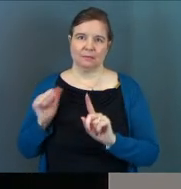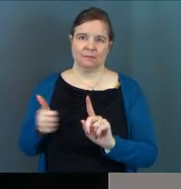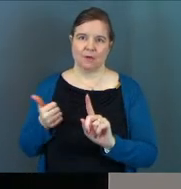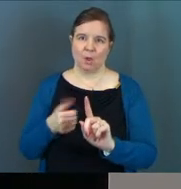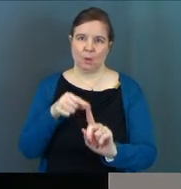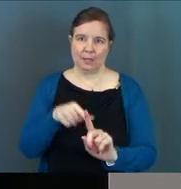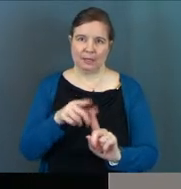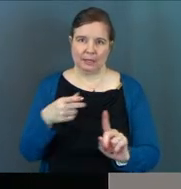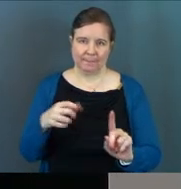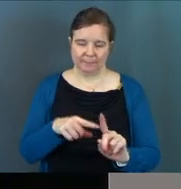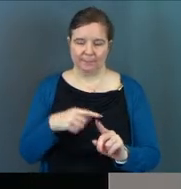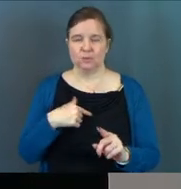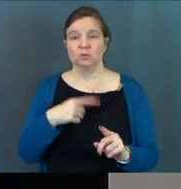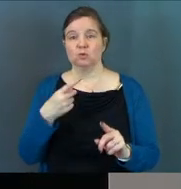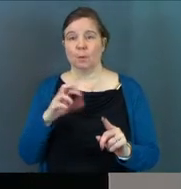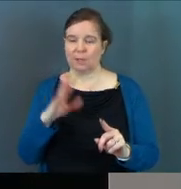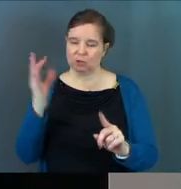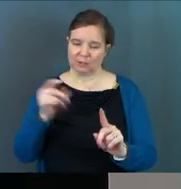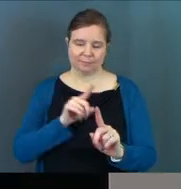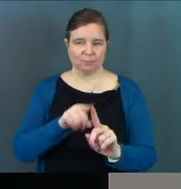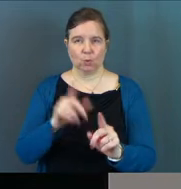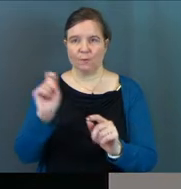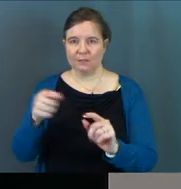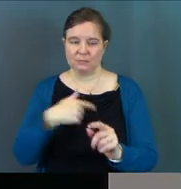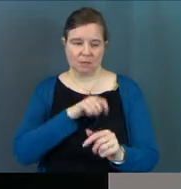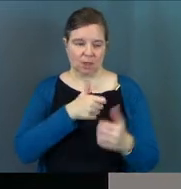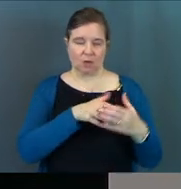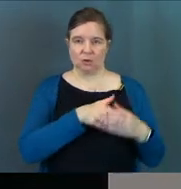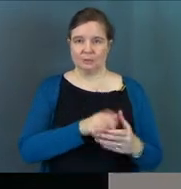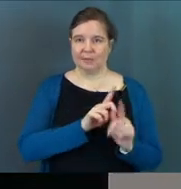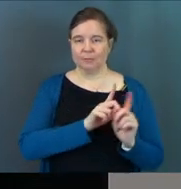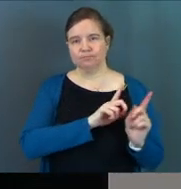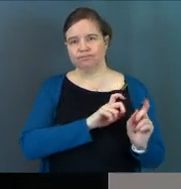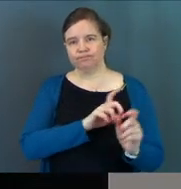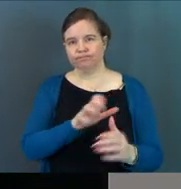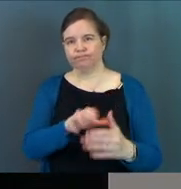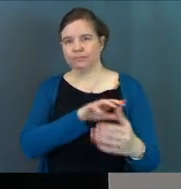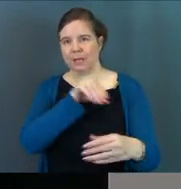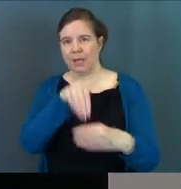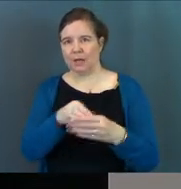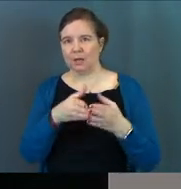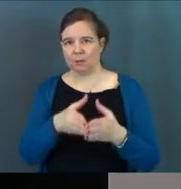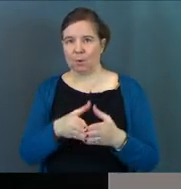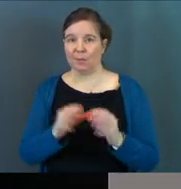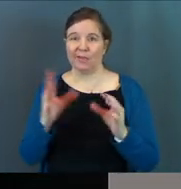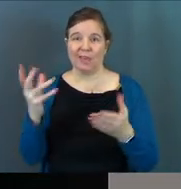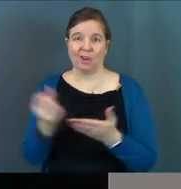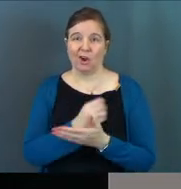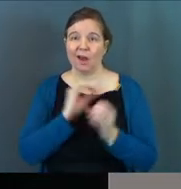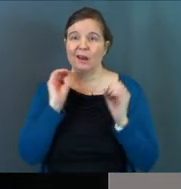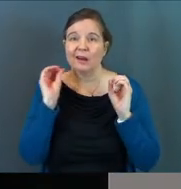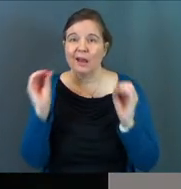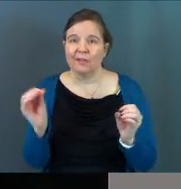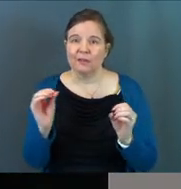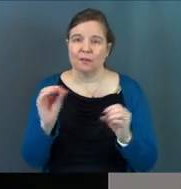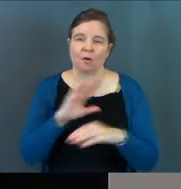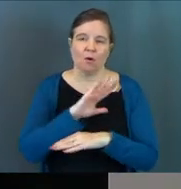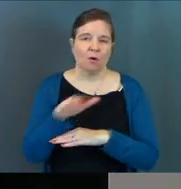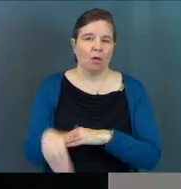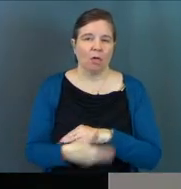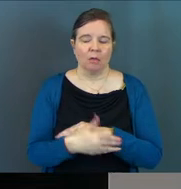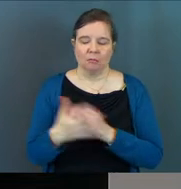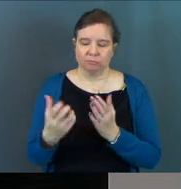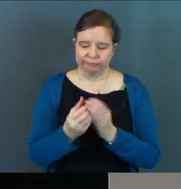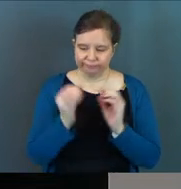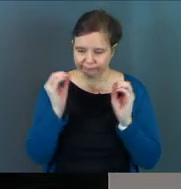following him. He's going fishing. They're going fishing. So they went out and they got into the boat, but that night they caught nothing. All night long caught nothing.